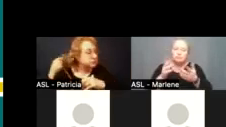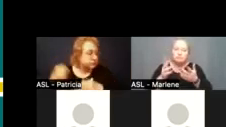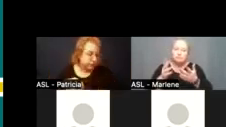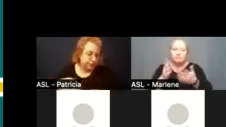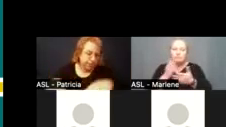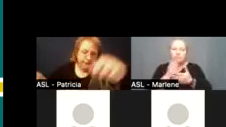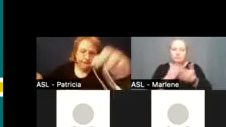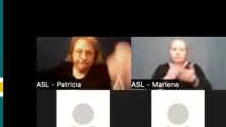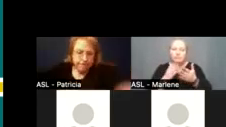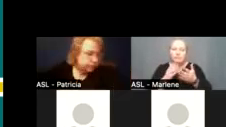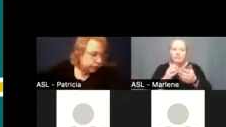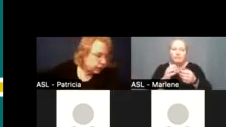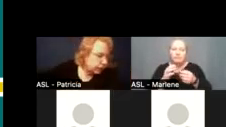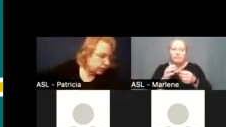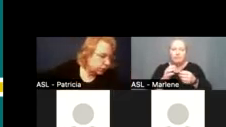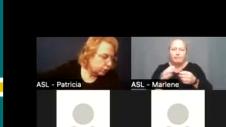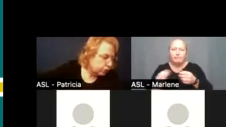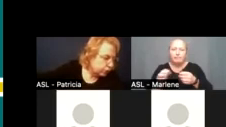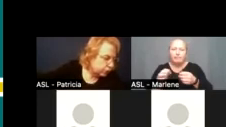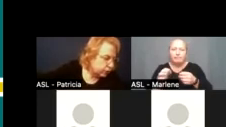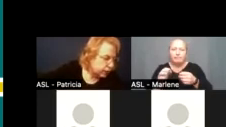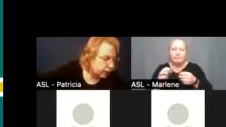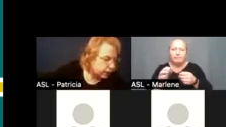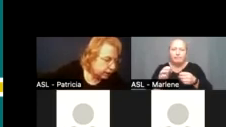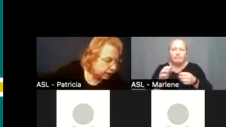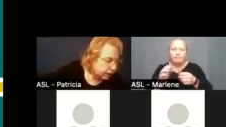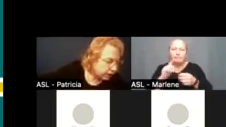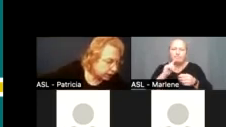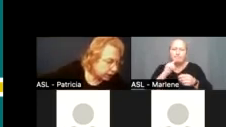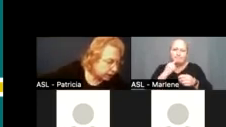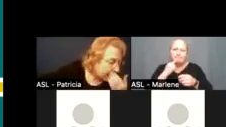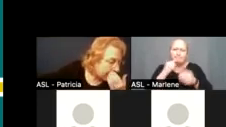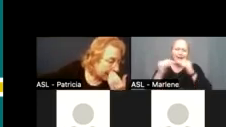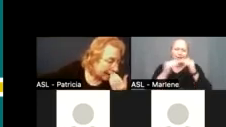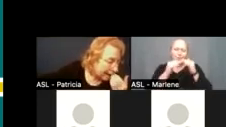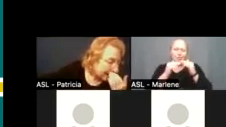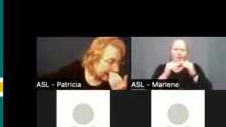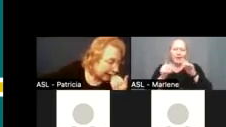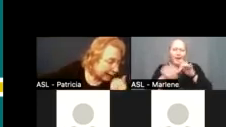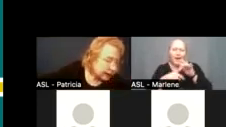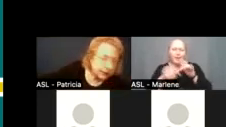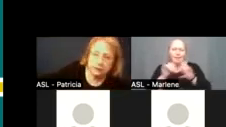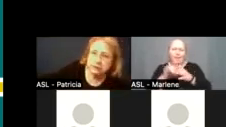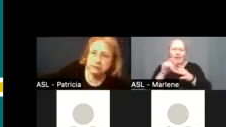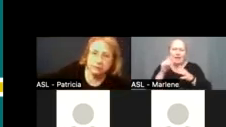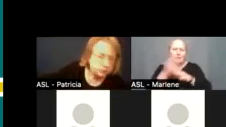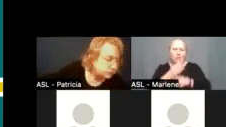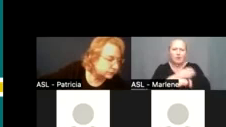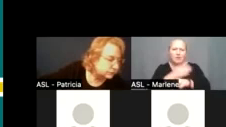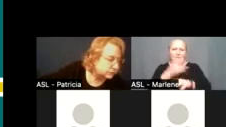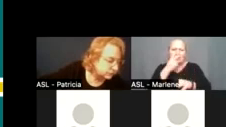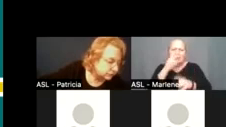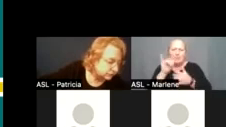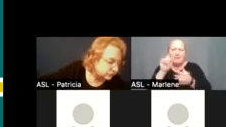um some profound equity gaps that we must address you can see by uh specific